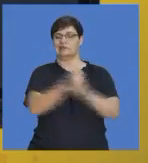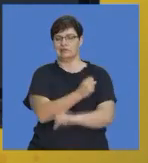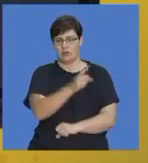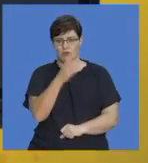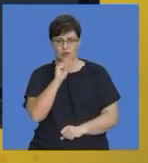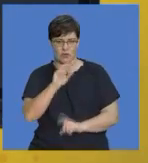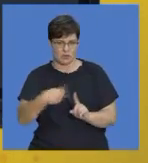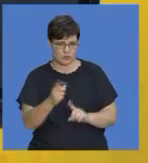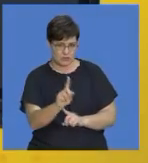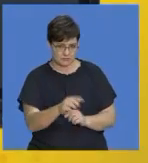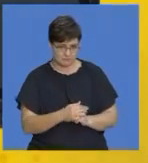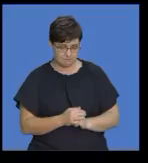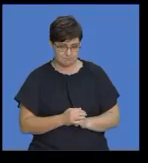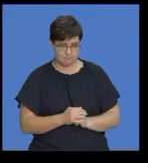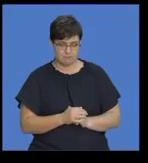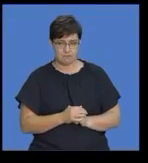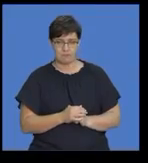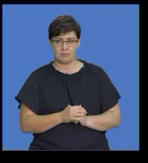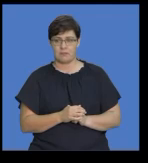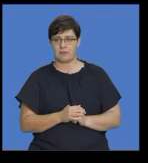about. So, let's go on.